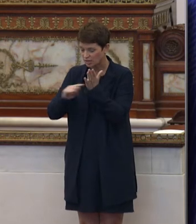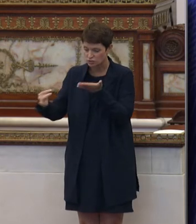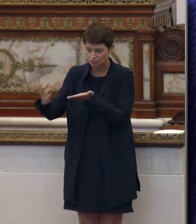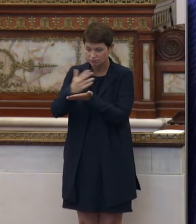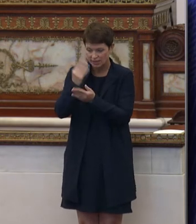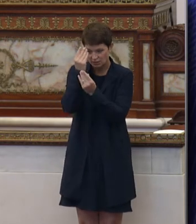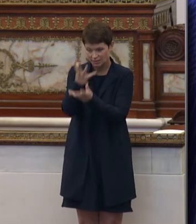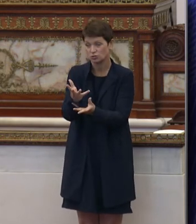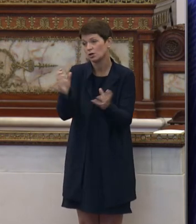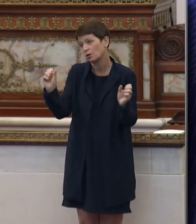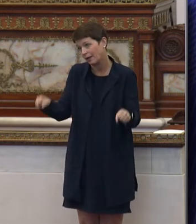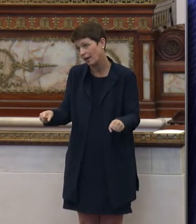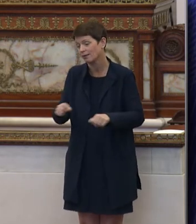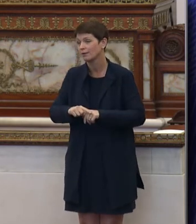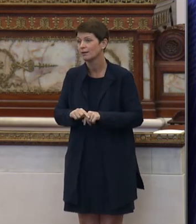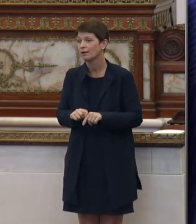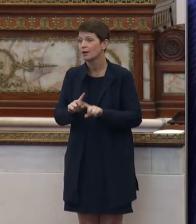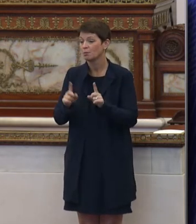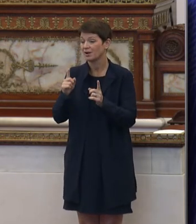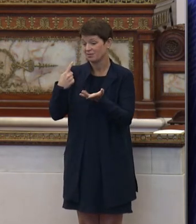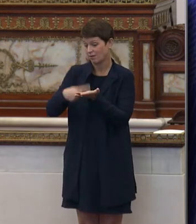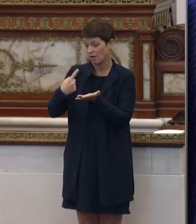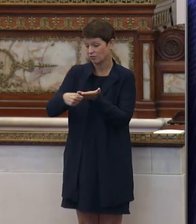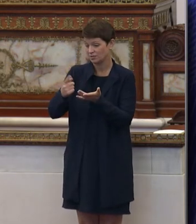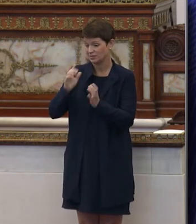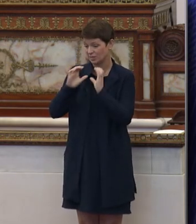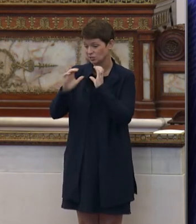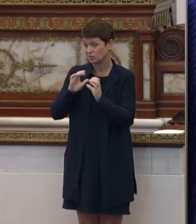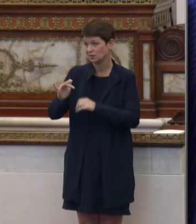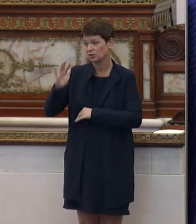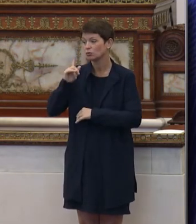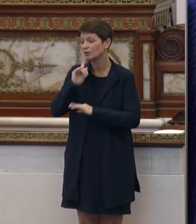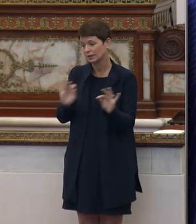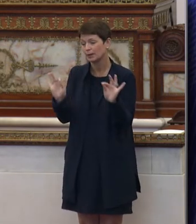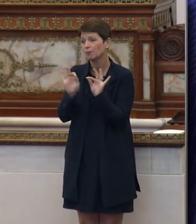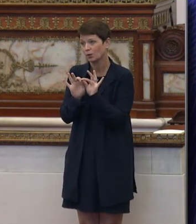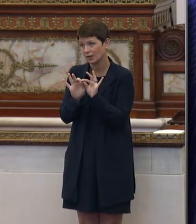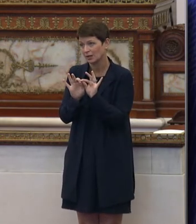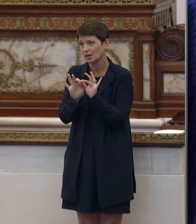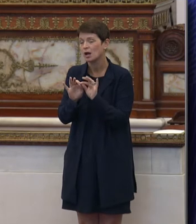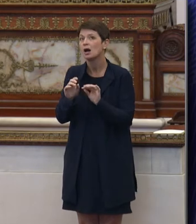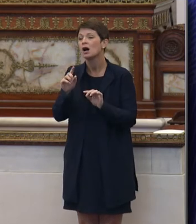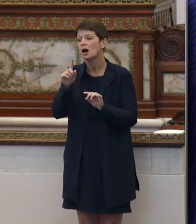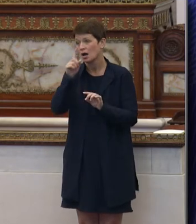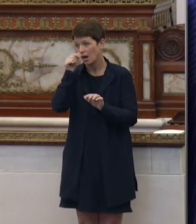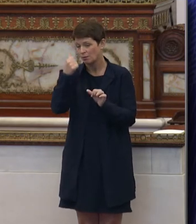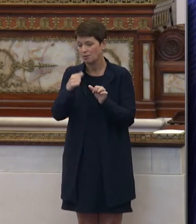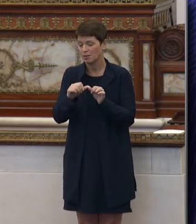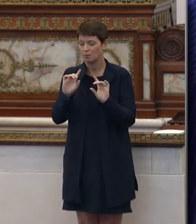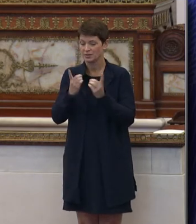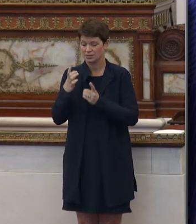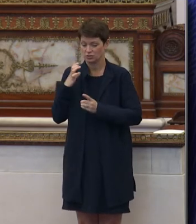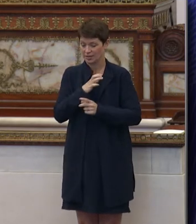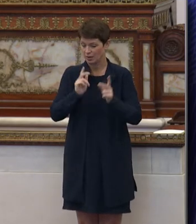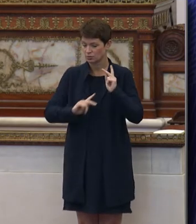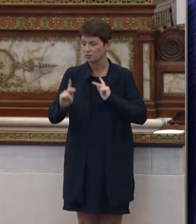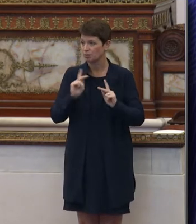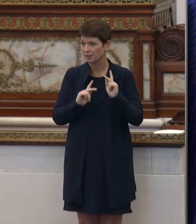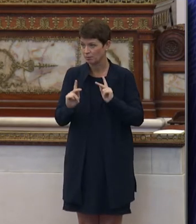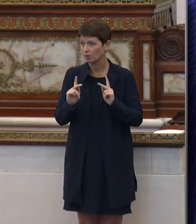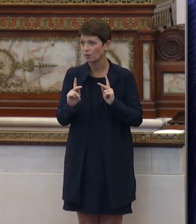find. I do know that those conversations were really important. I do remember District Council people being,